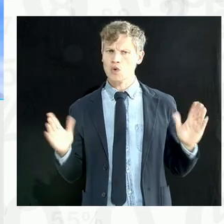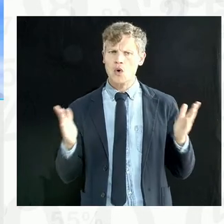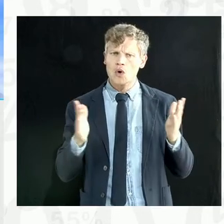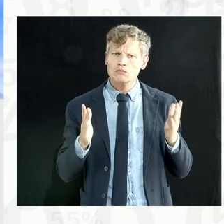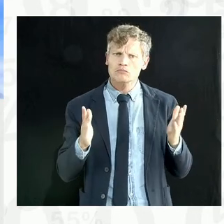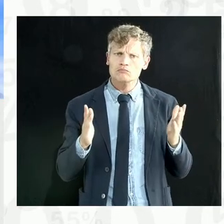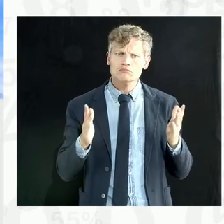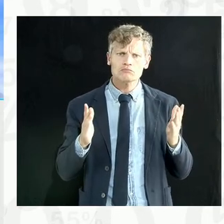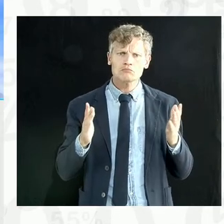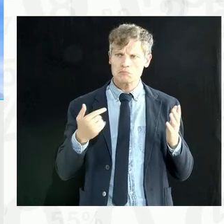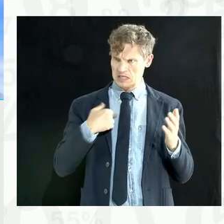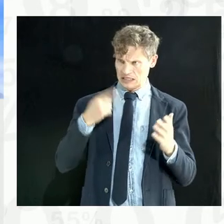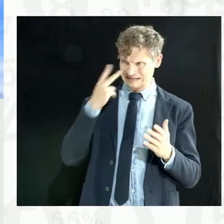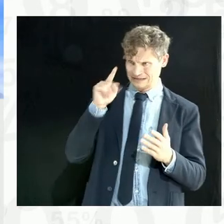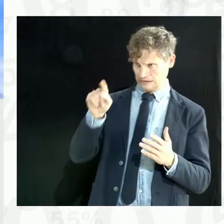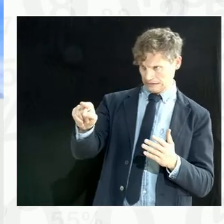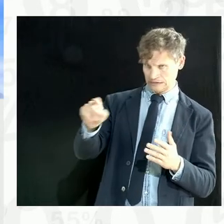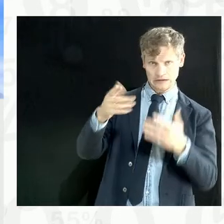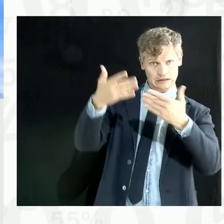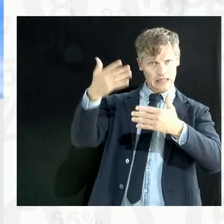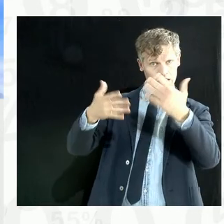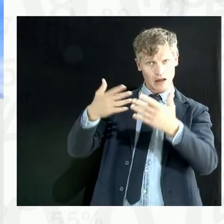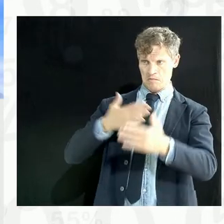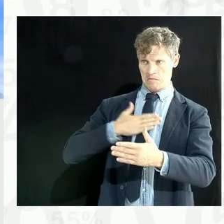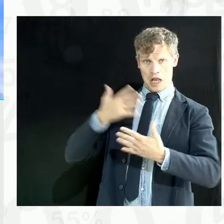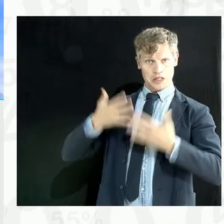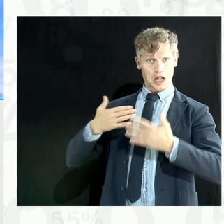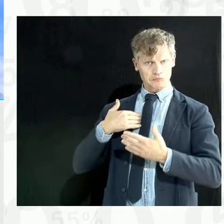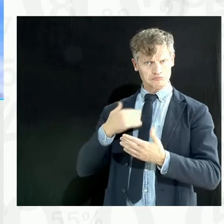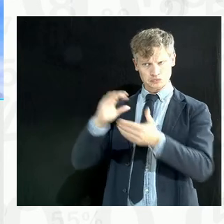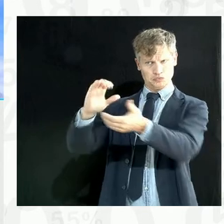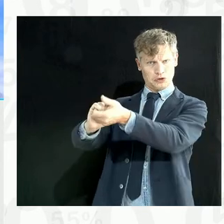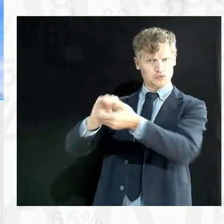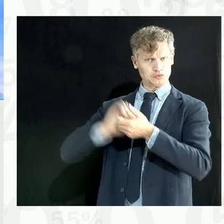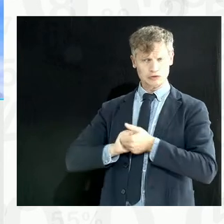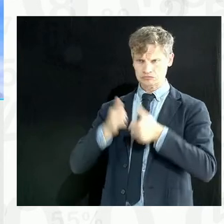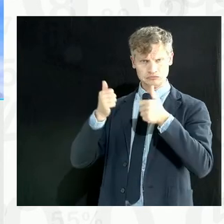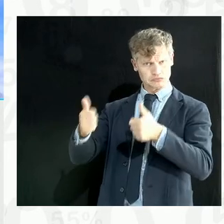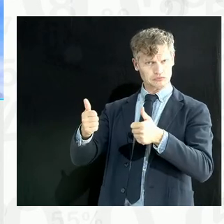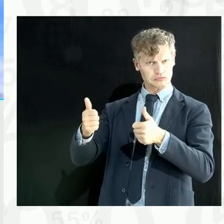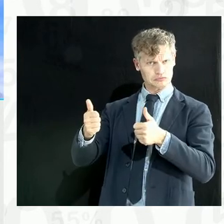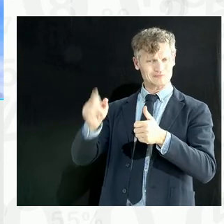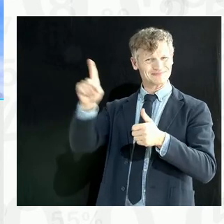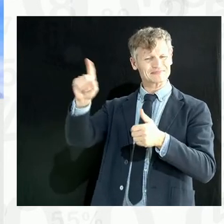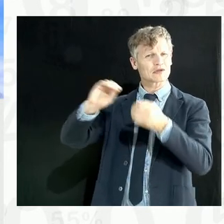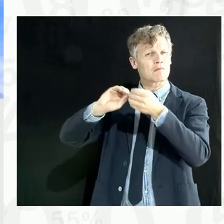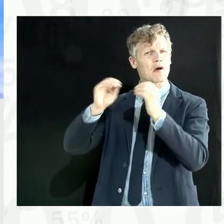people's data. data. The problem is when you take the data